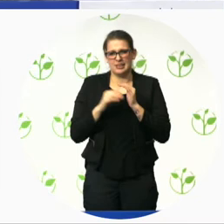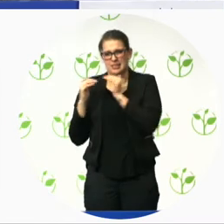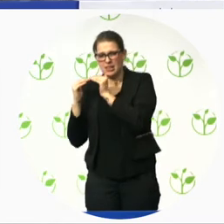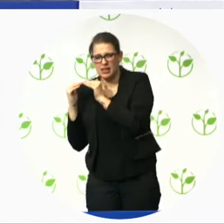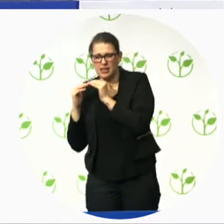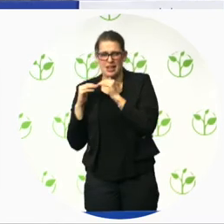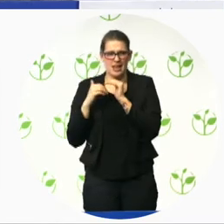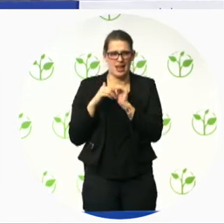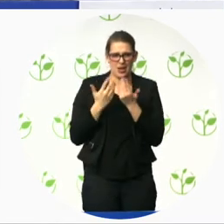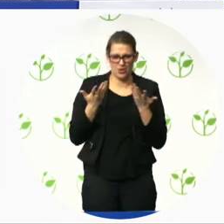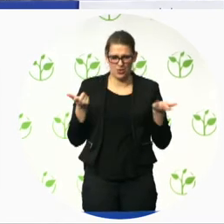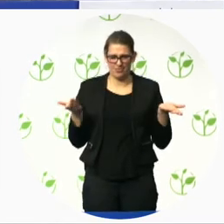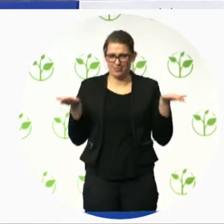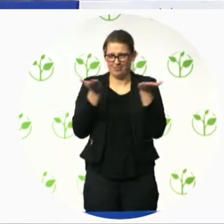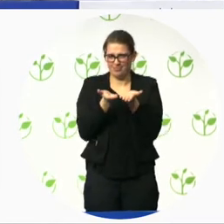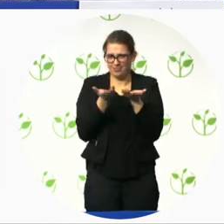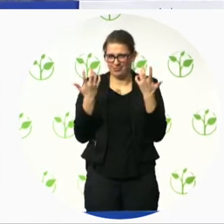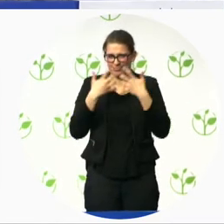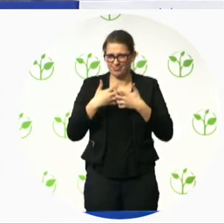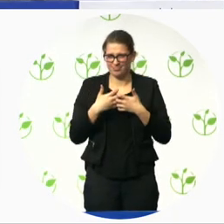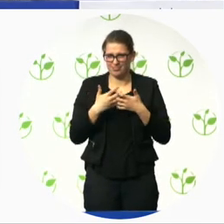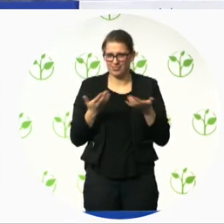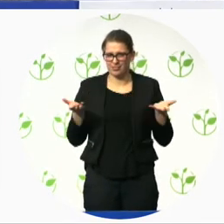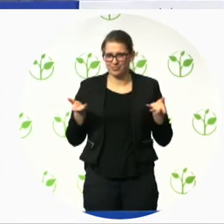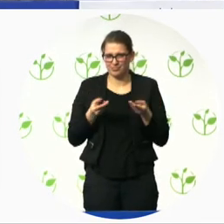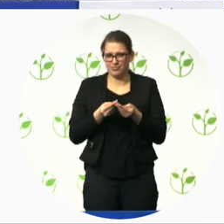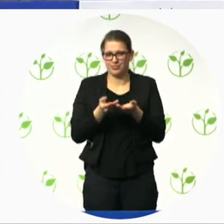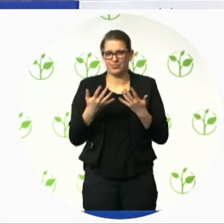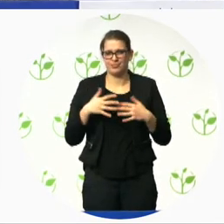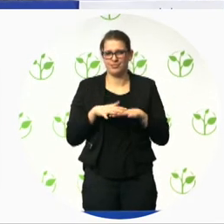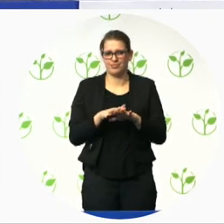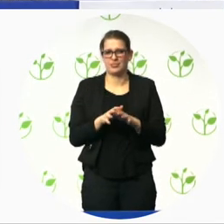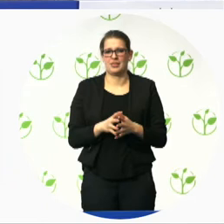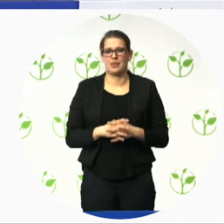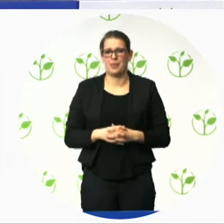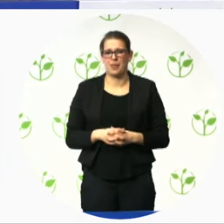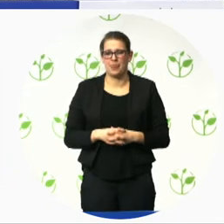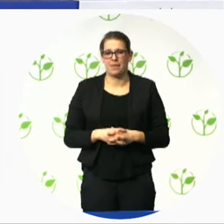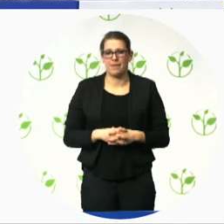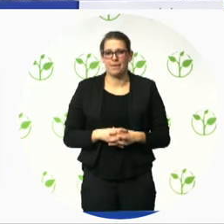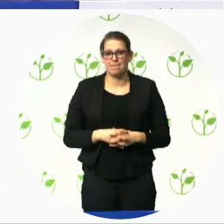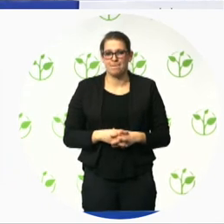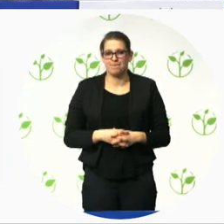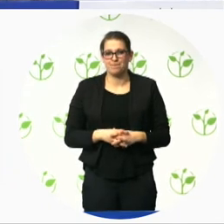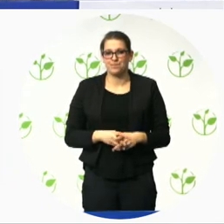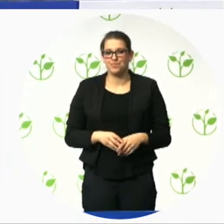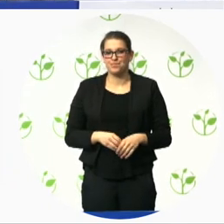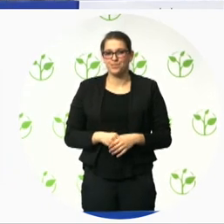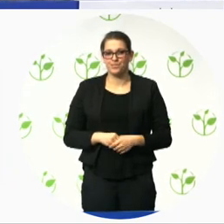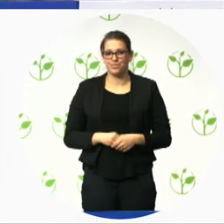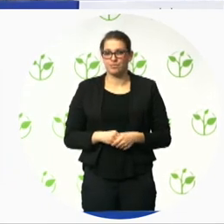very crucial for getting it right there is a natural tension between